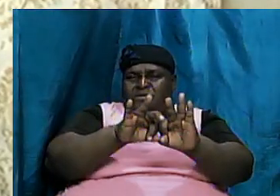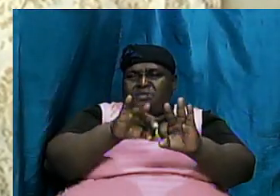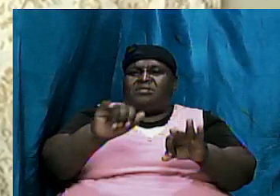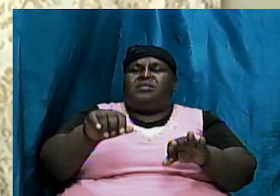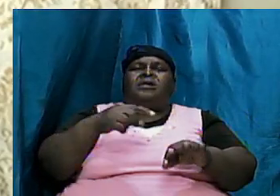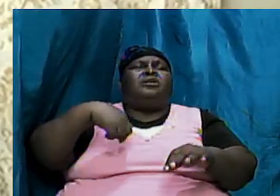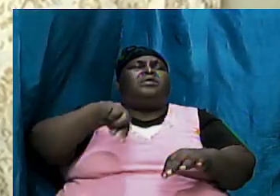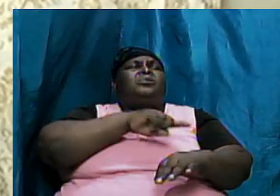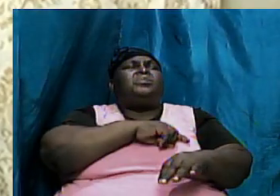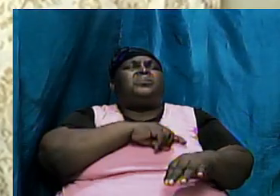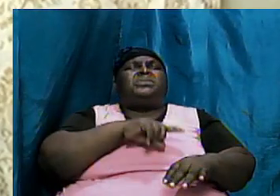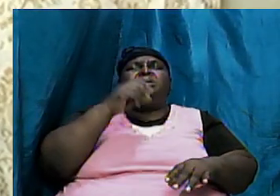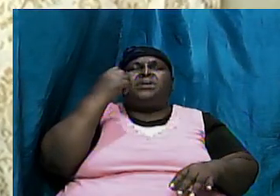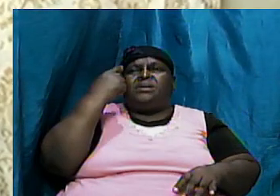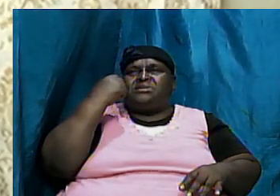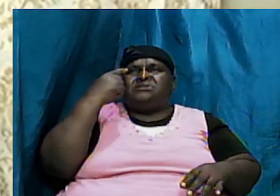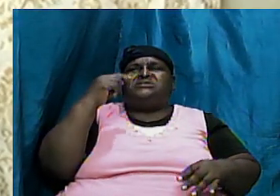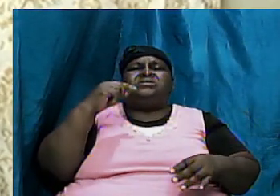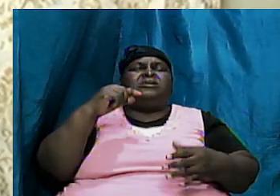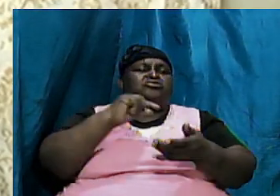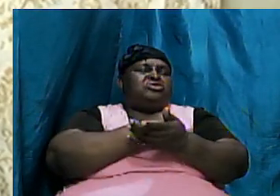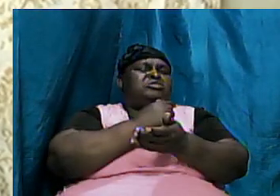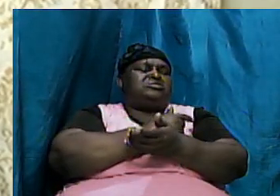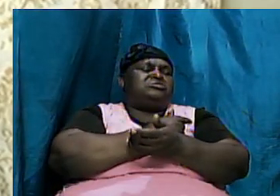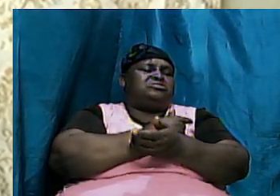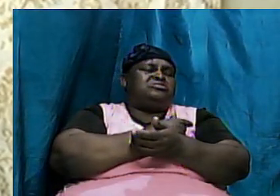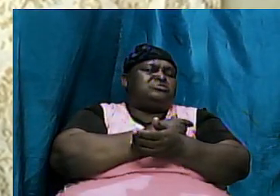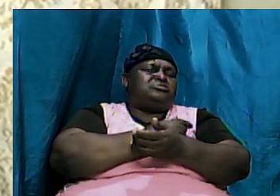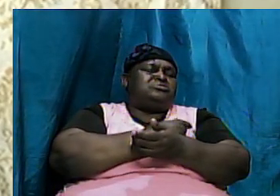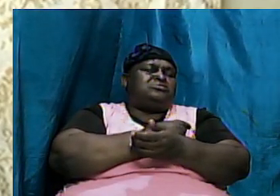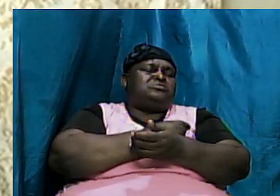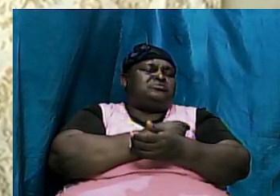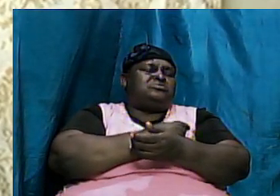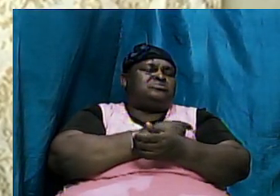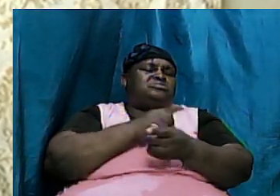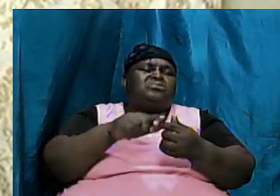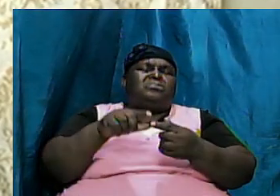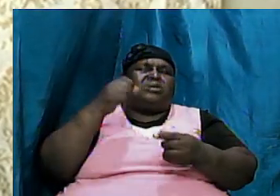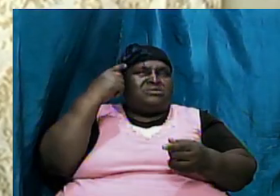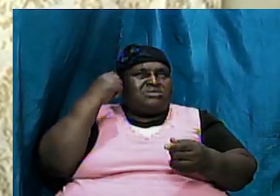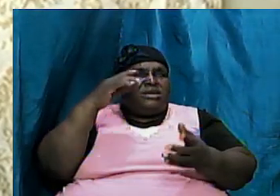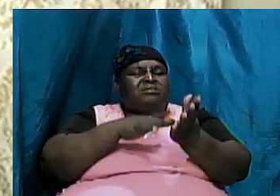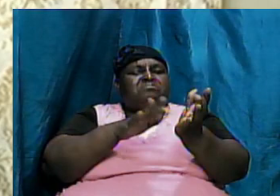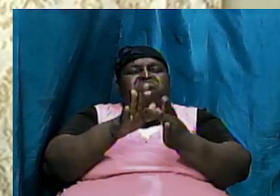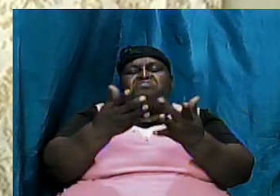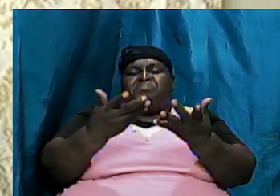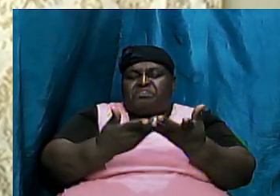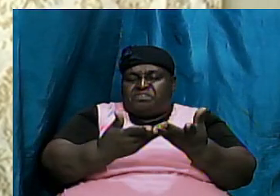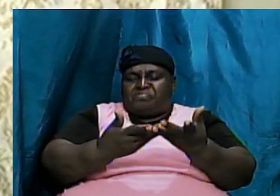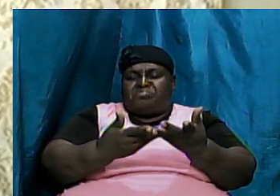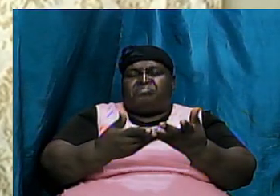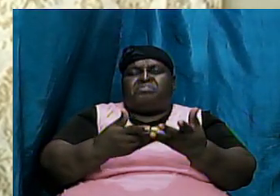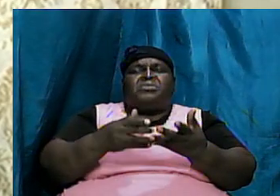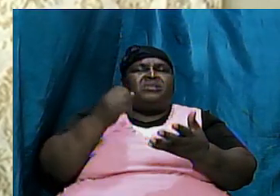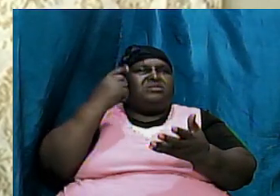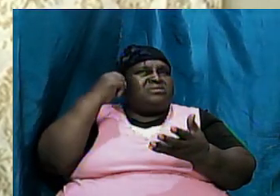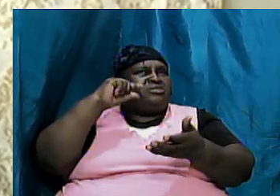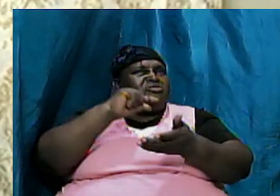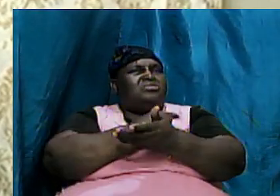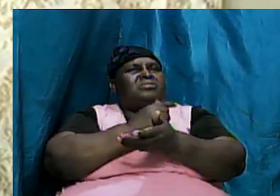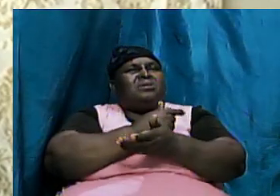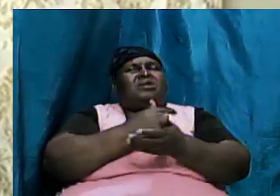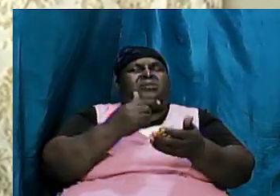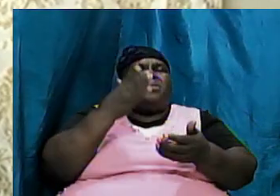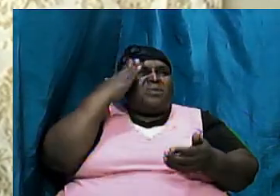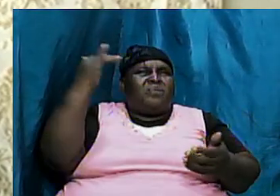Genesis to understand the Bible we must understand Genesis to understand why things were going the way